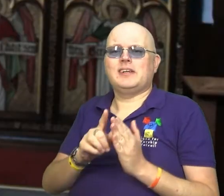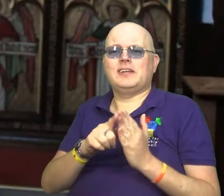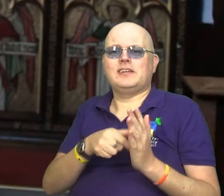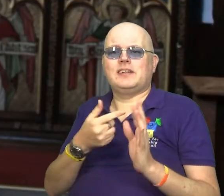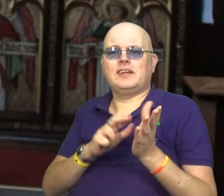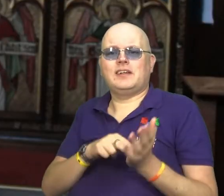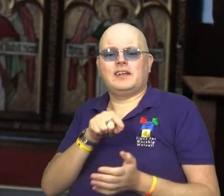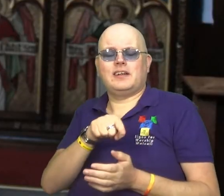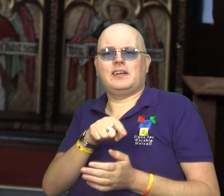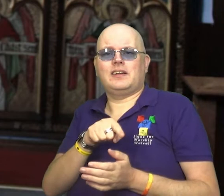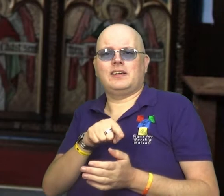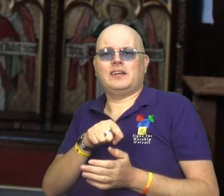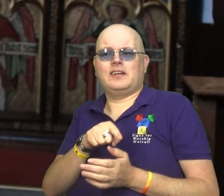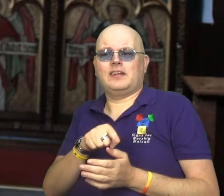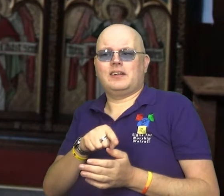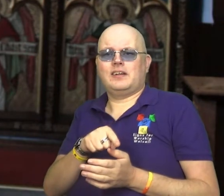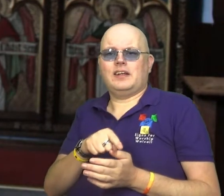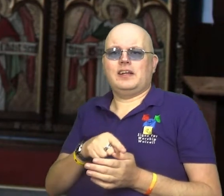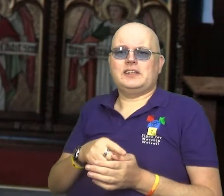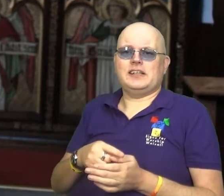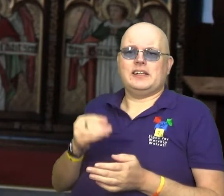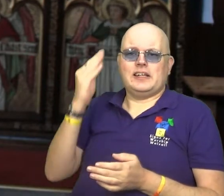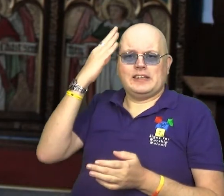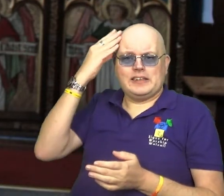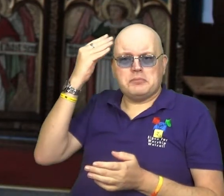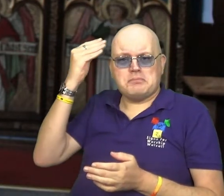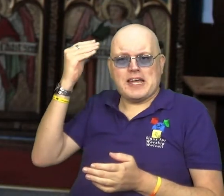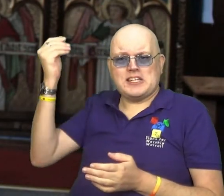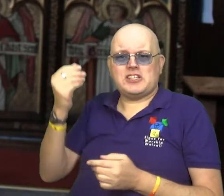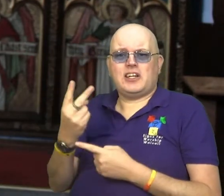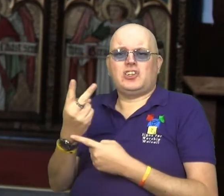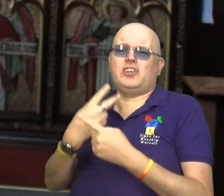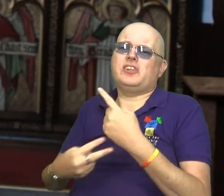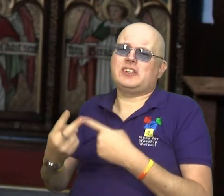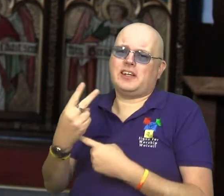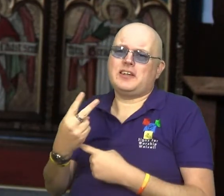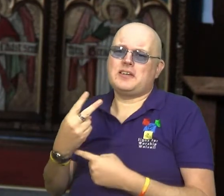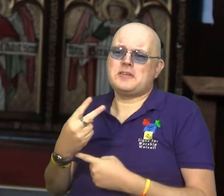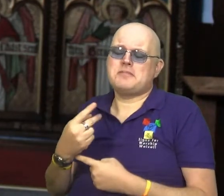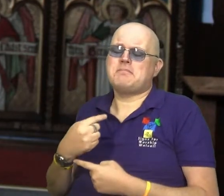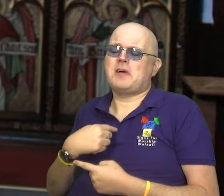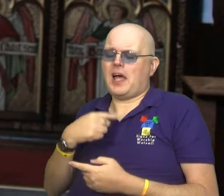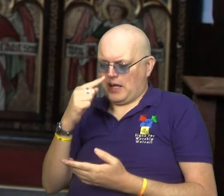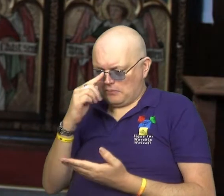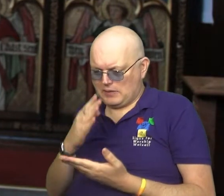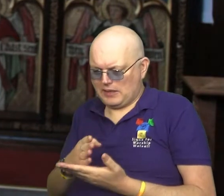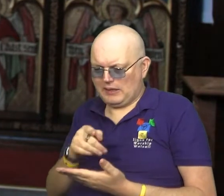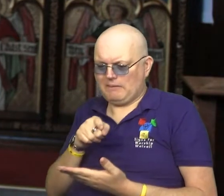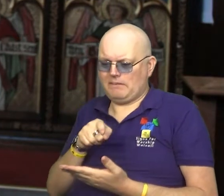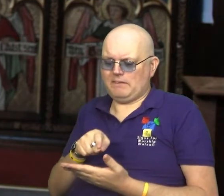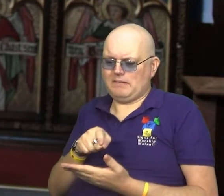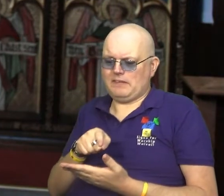Jean was only diagnosed with dementia two years ago, but I believe